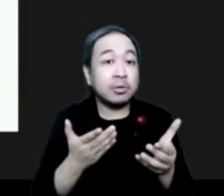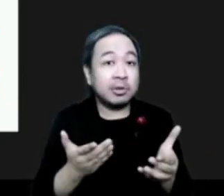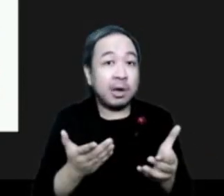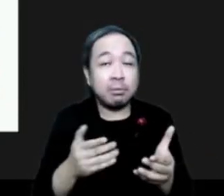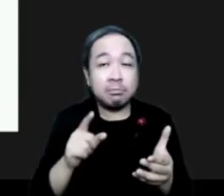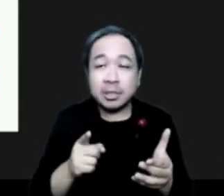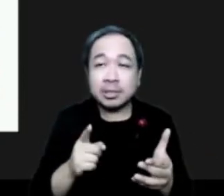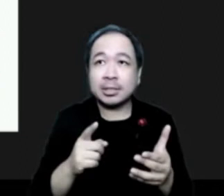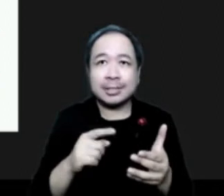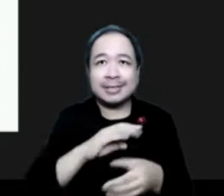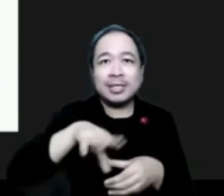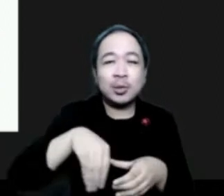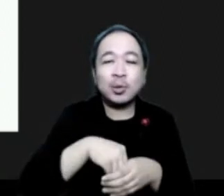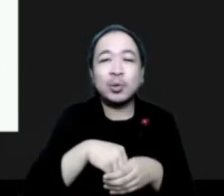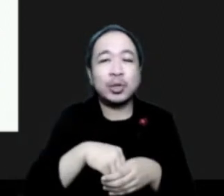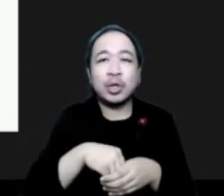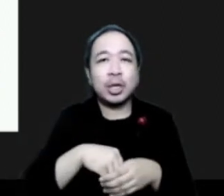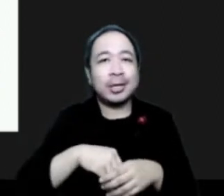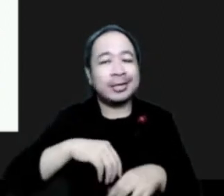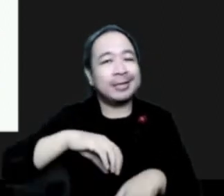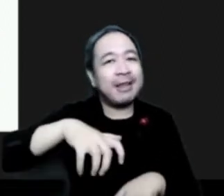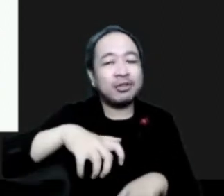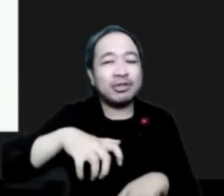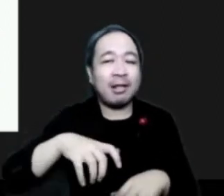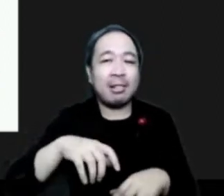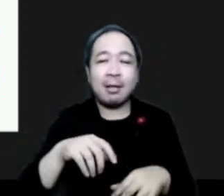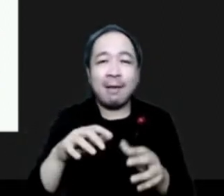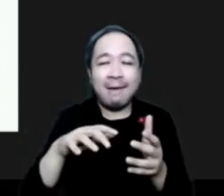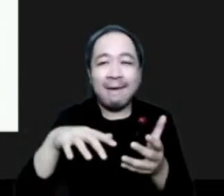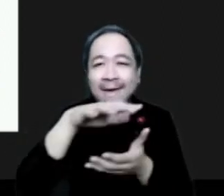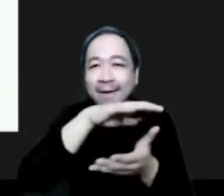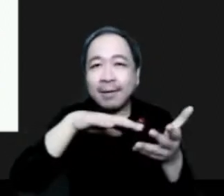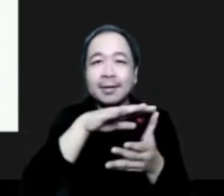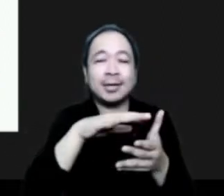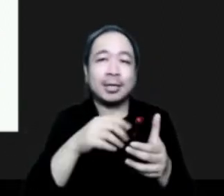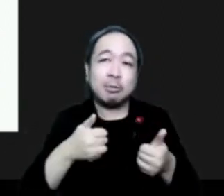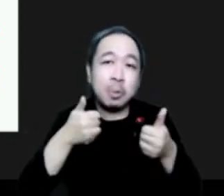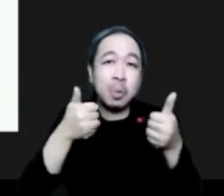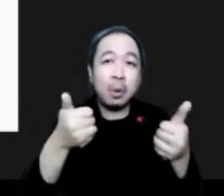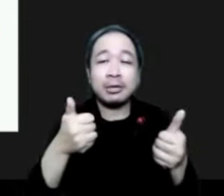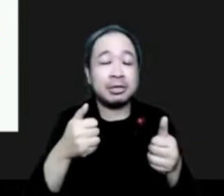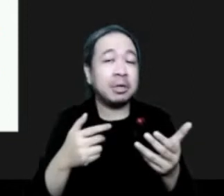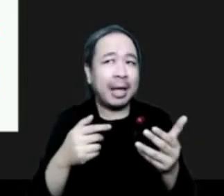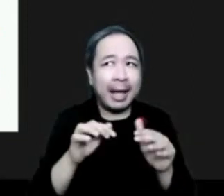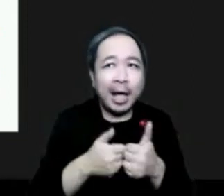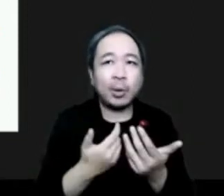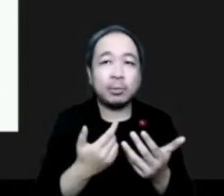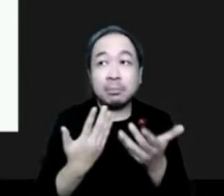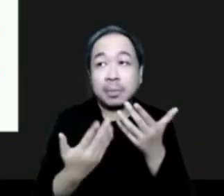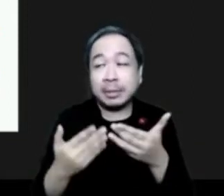national air quality capability. So our systems evolved over, let's say, 10 years.